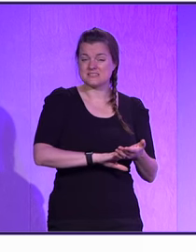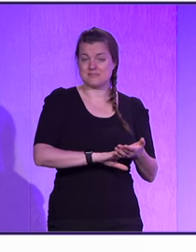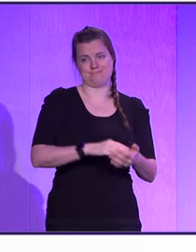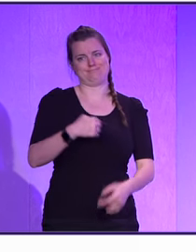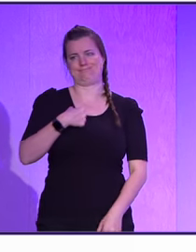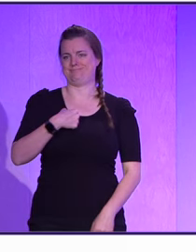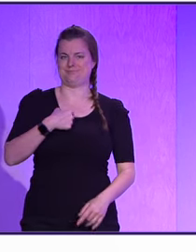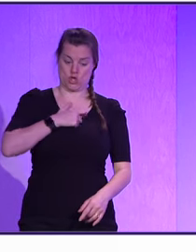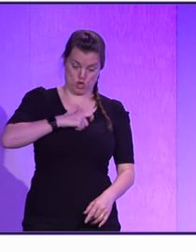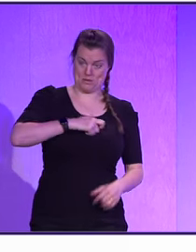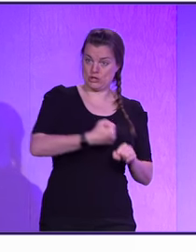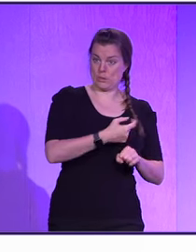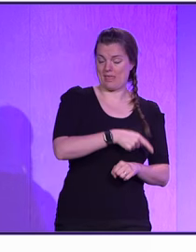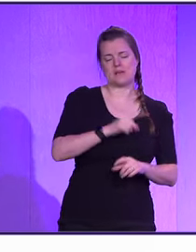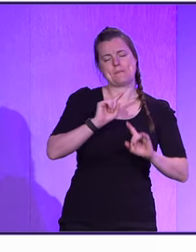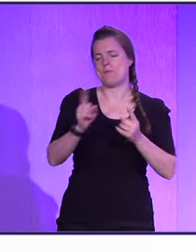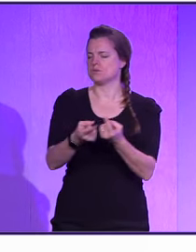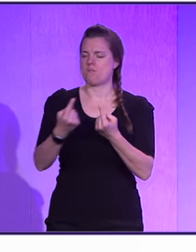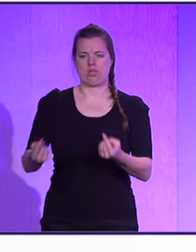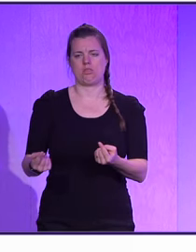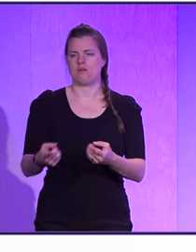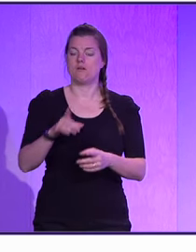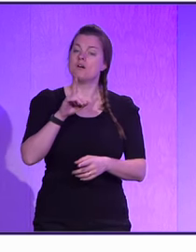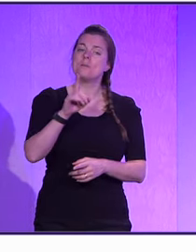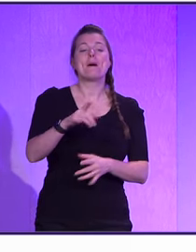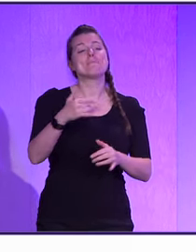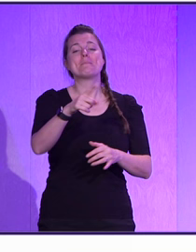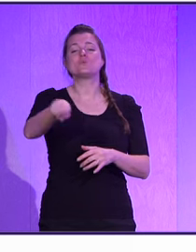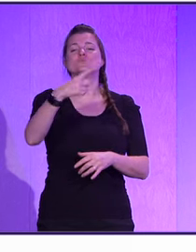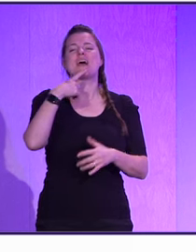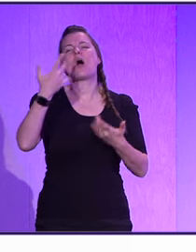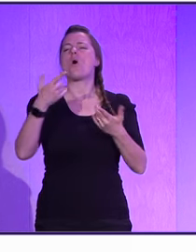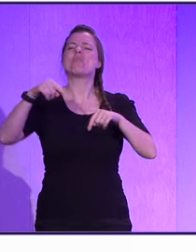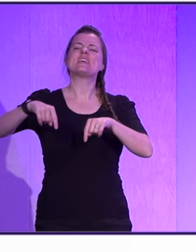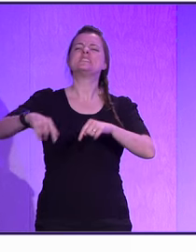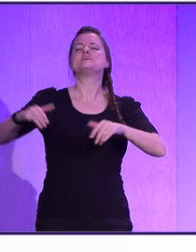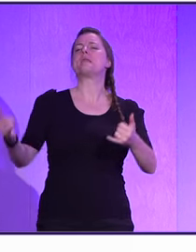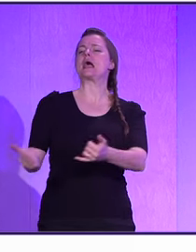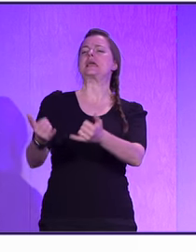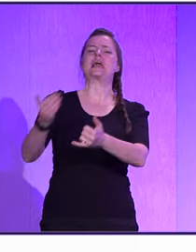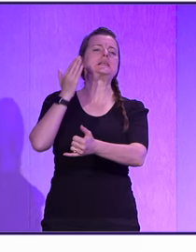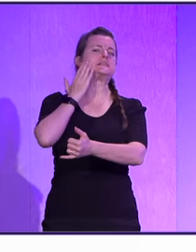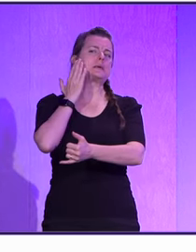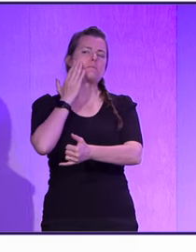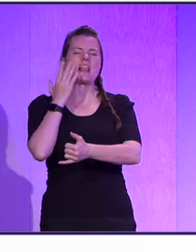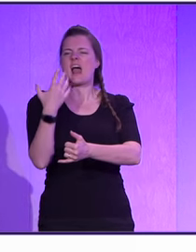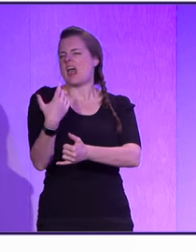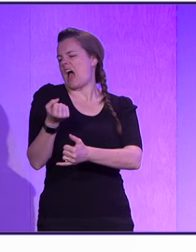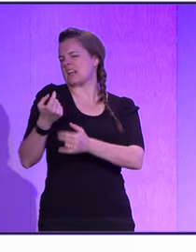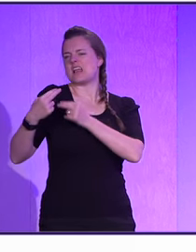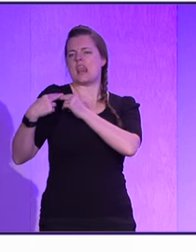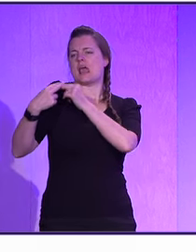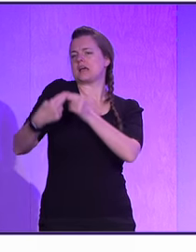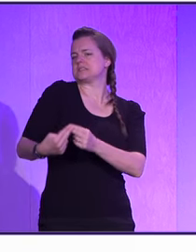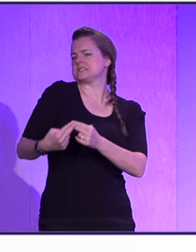I could never have done this this fast. And you can probably say, well, this is, you know, play around, and this is the simple thing, and I